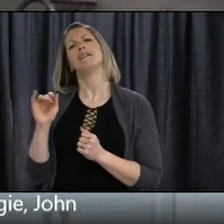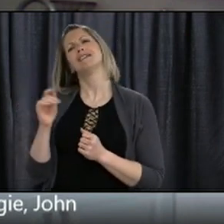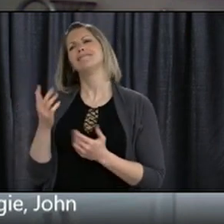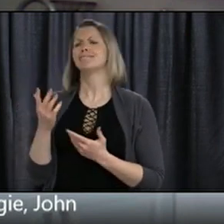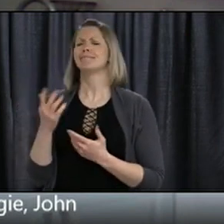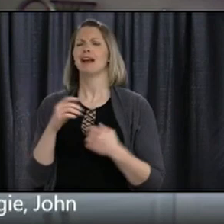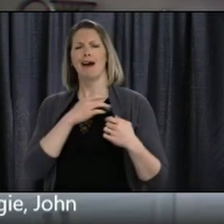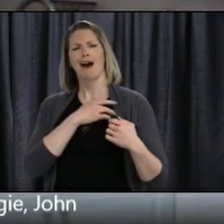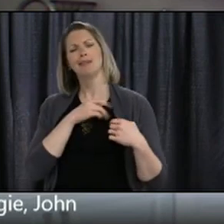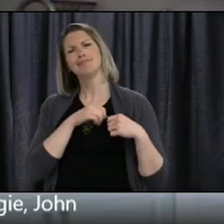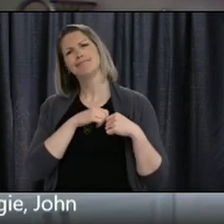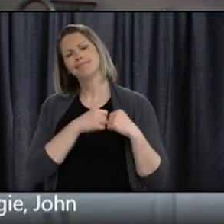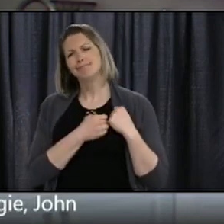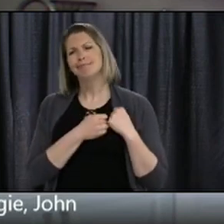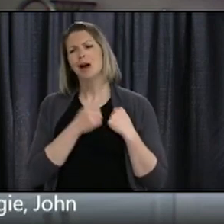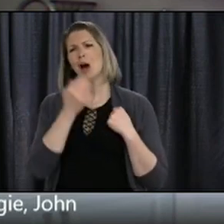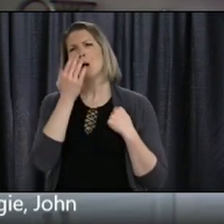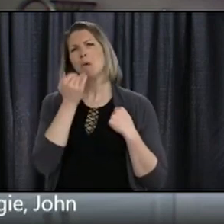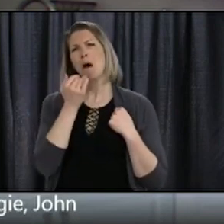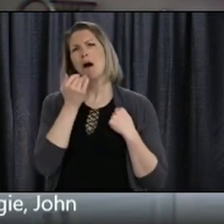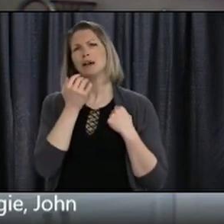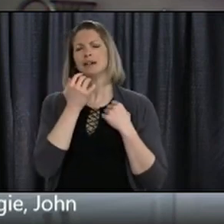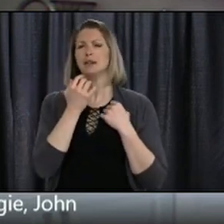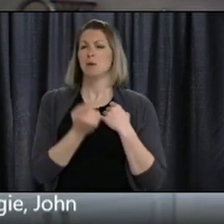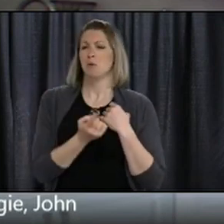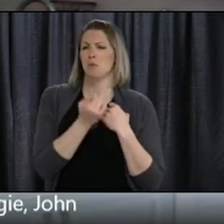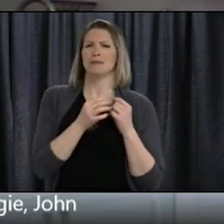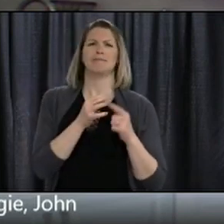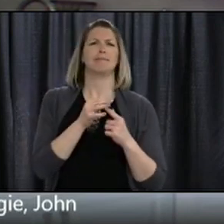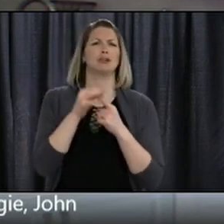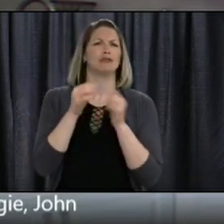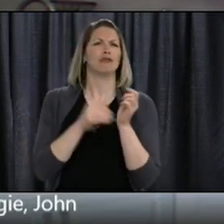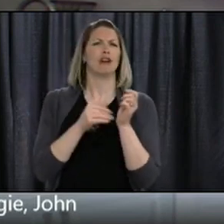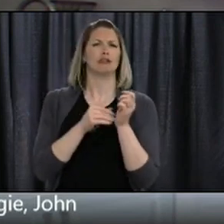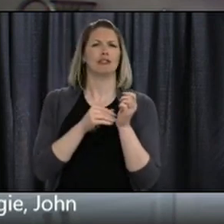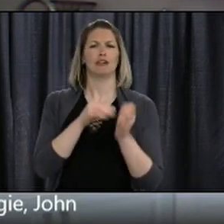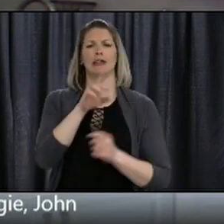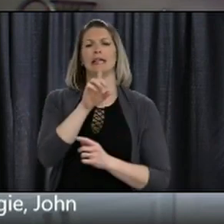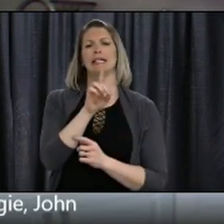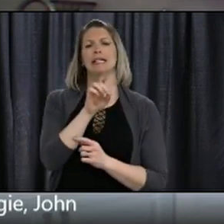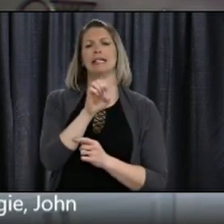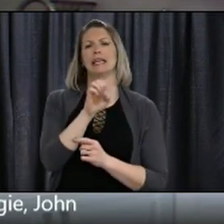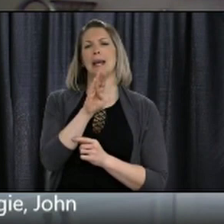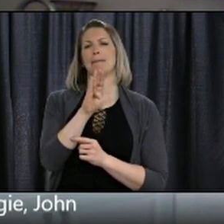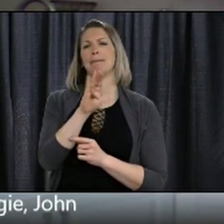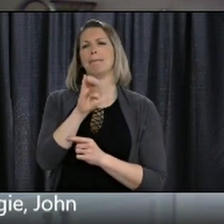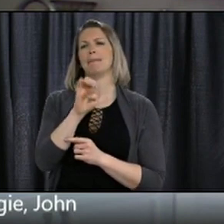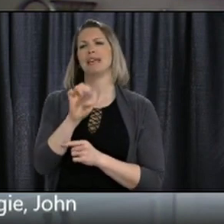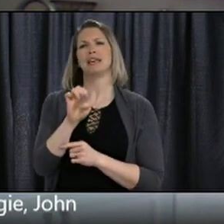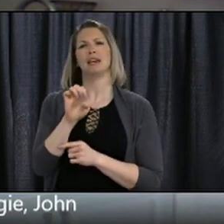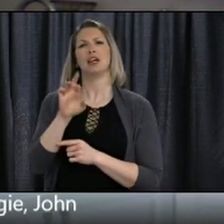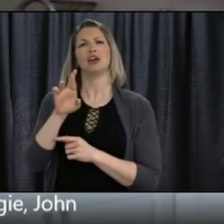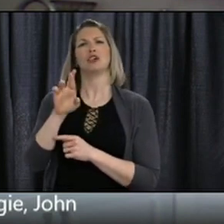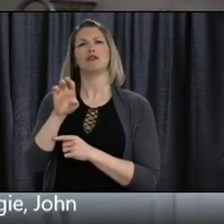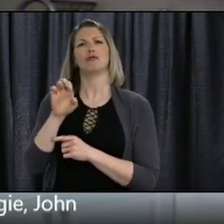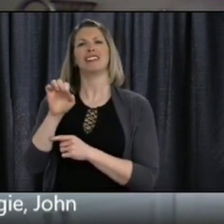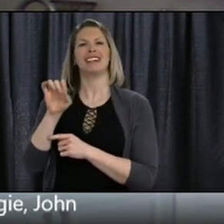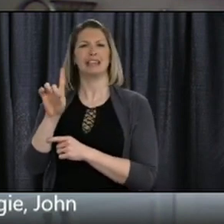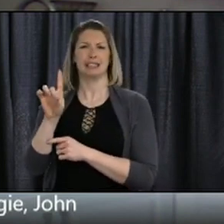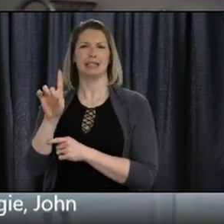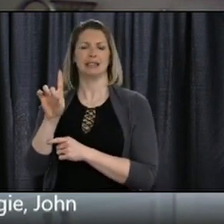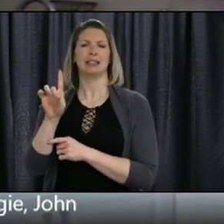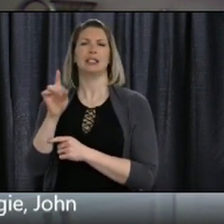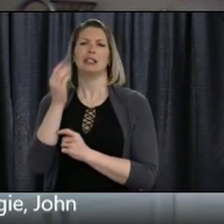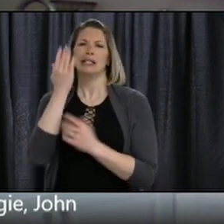care in this province, Dr. Debbie Reed. She was a star, she was a nice